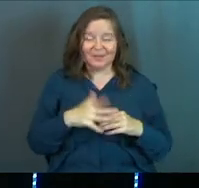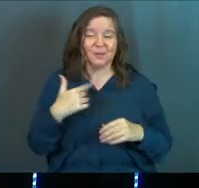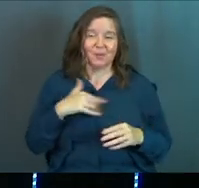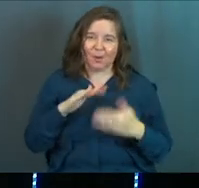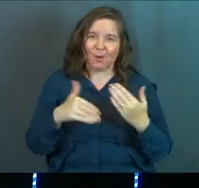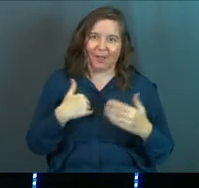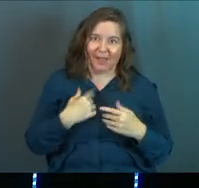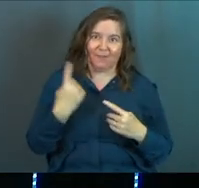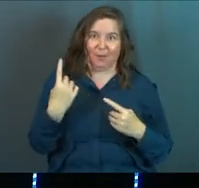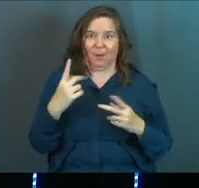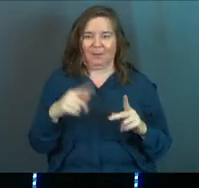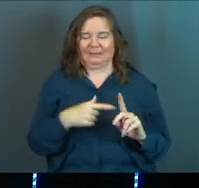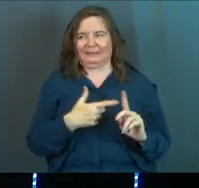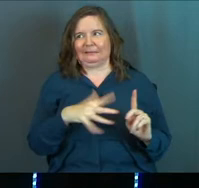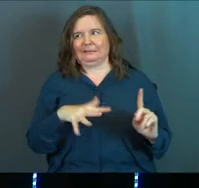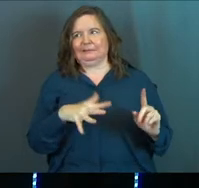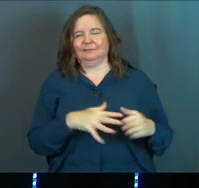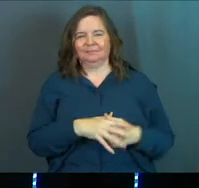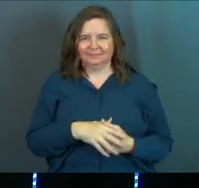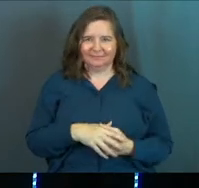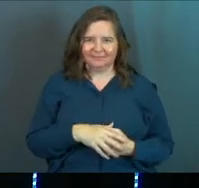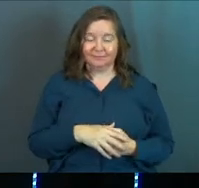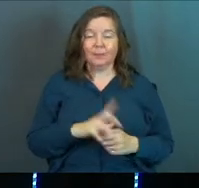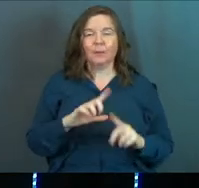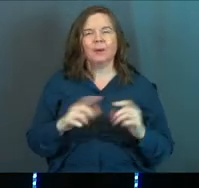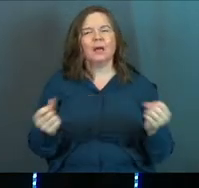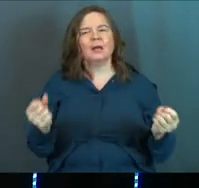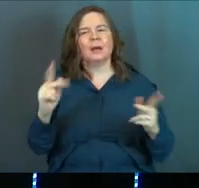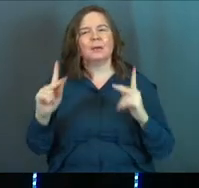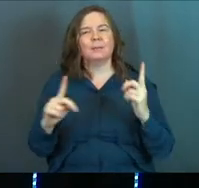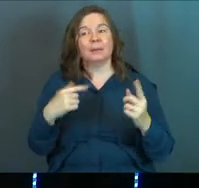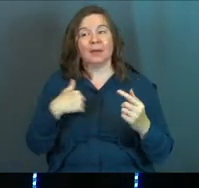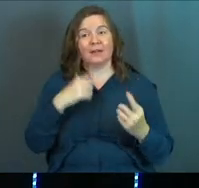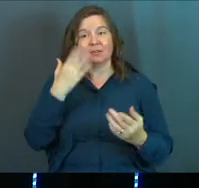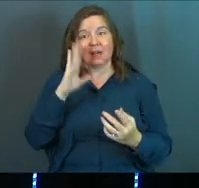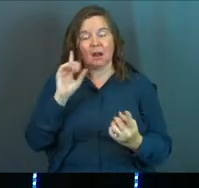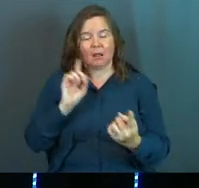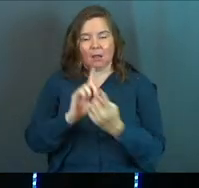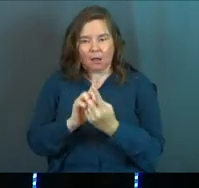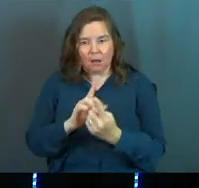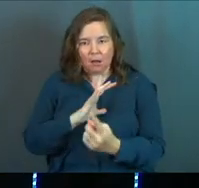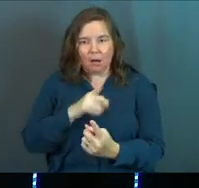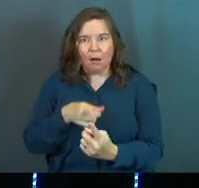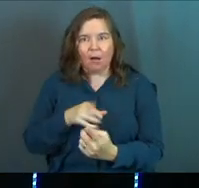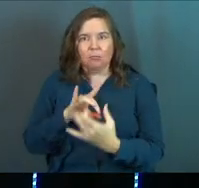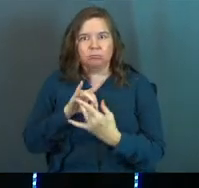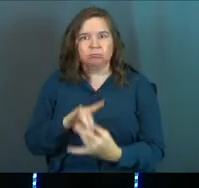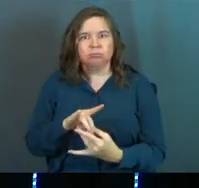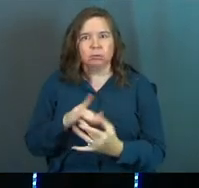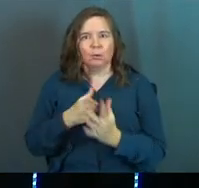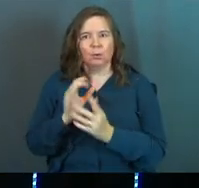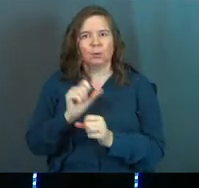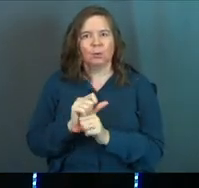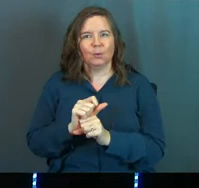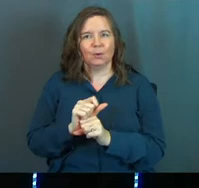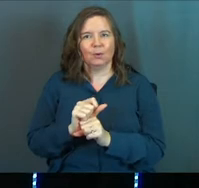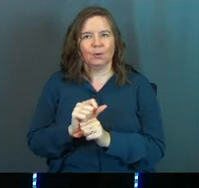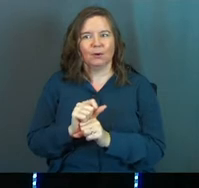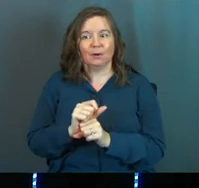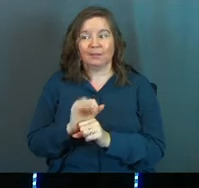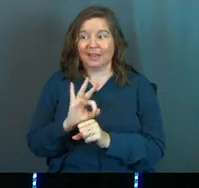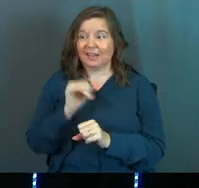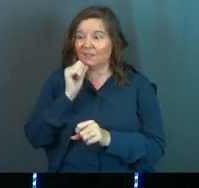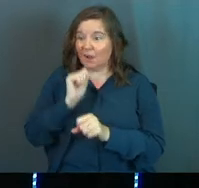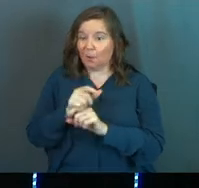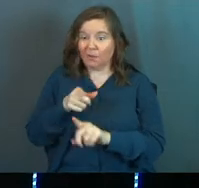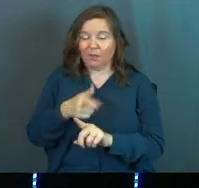We've all got that guy. But how many people has God brought you in touch with through your work that you would not have been